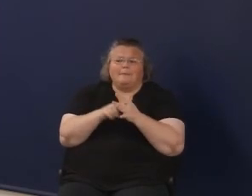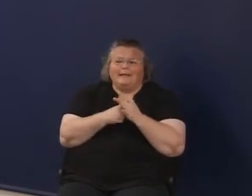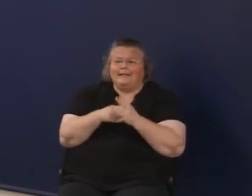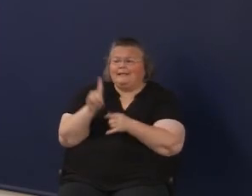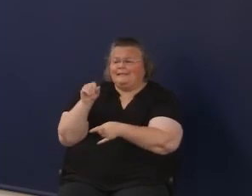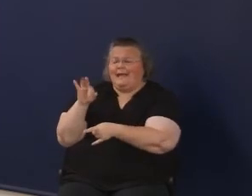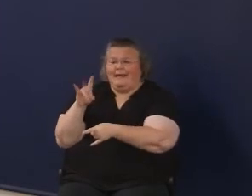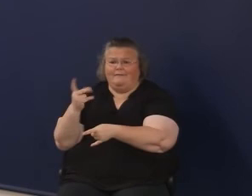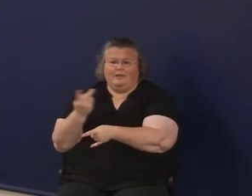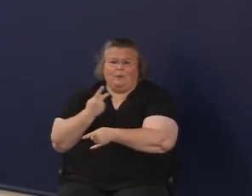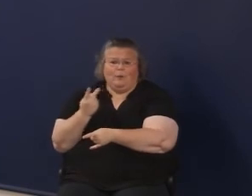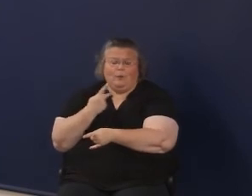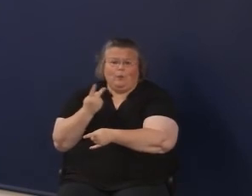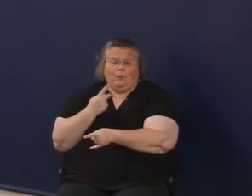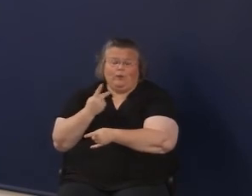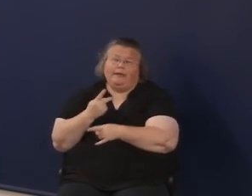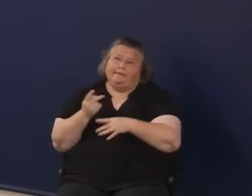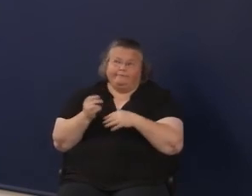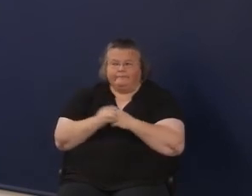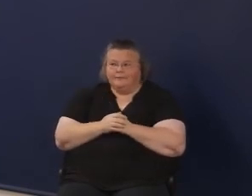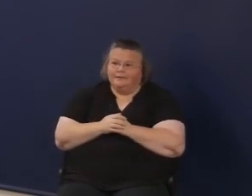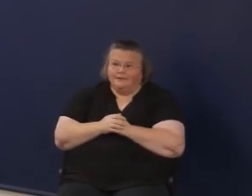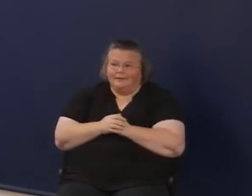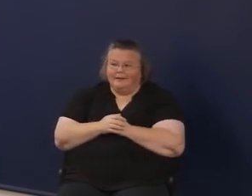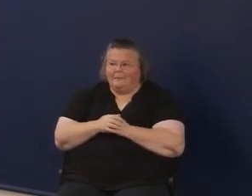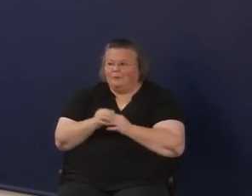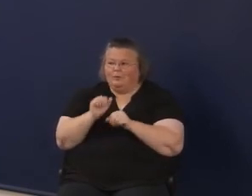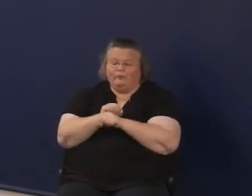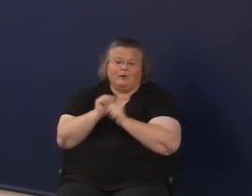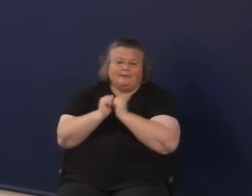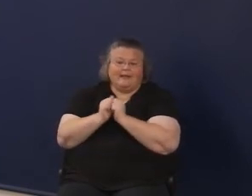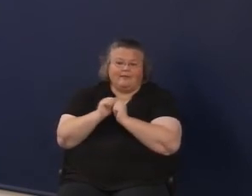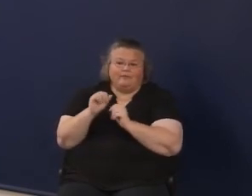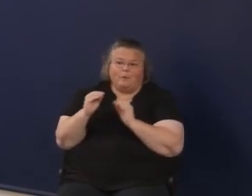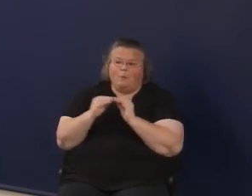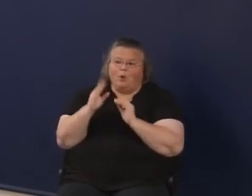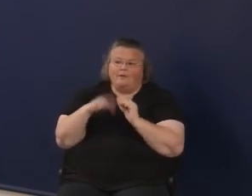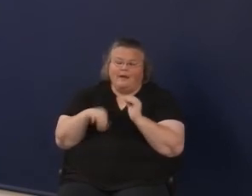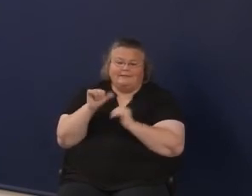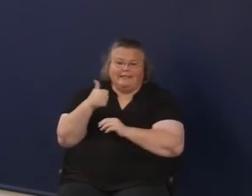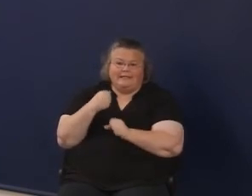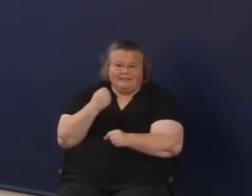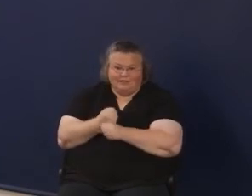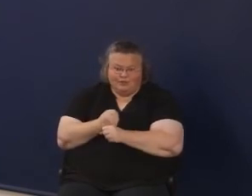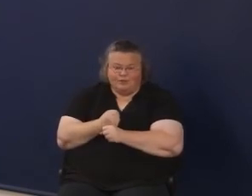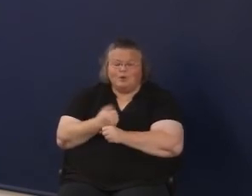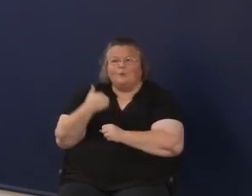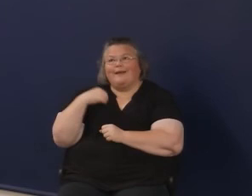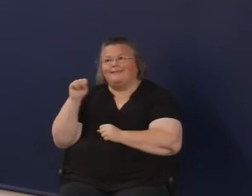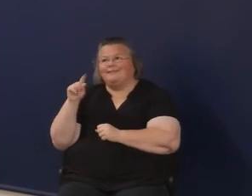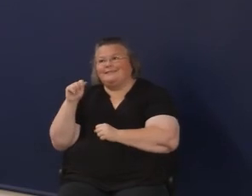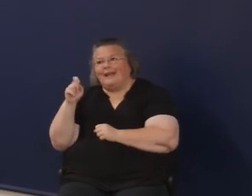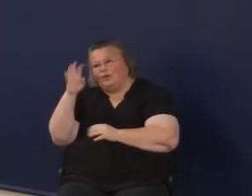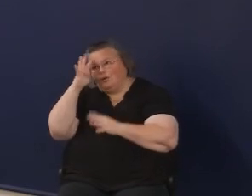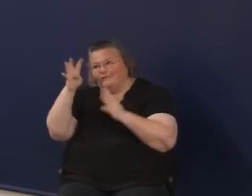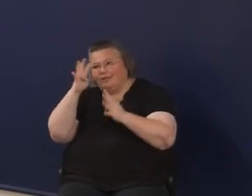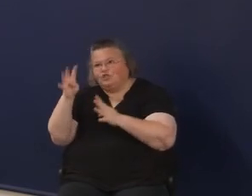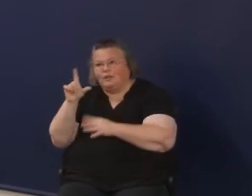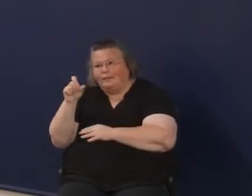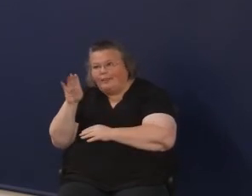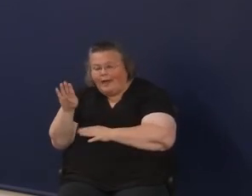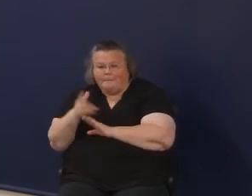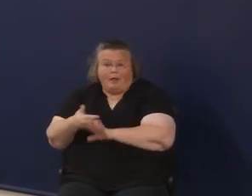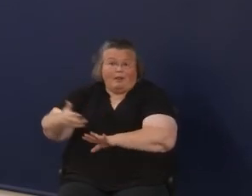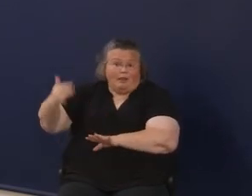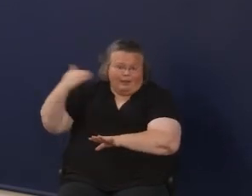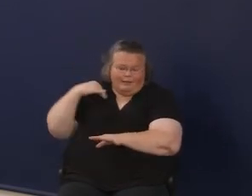and I actually can go back over a decade now. There was a state innovation lab network going back a